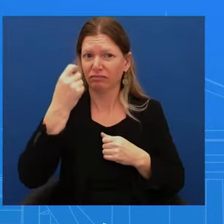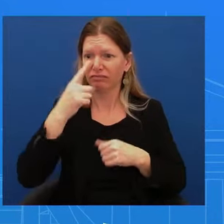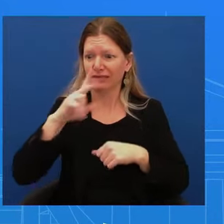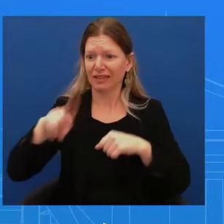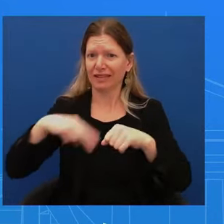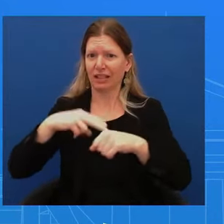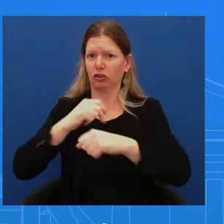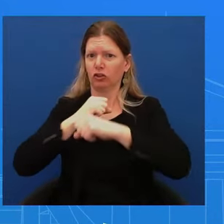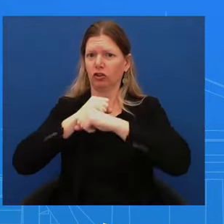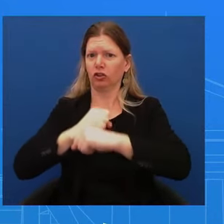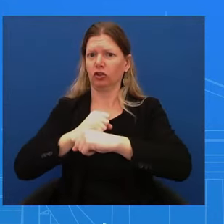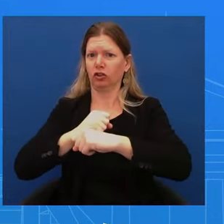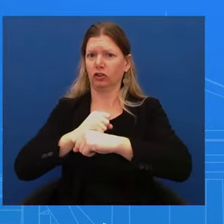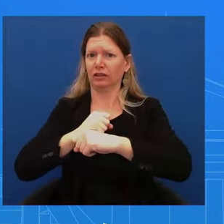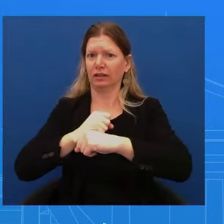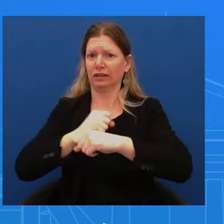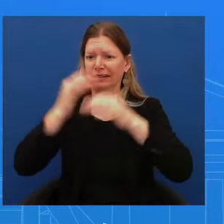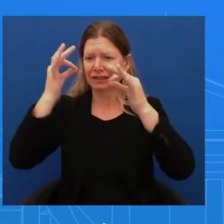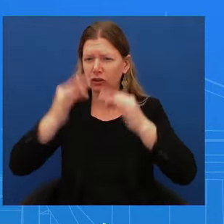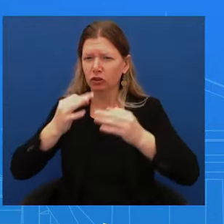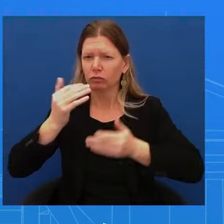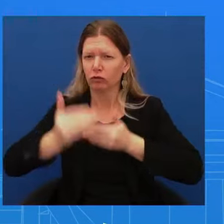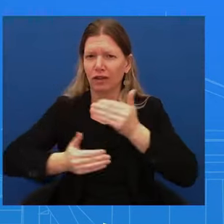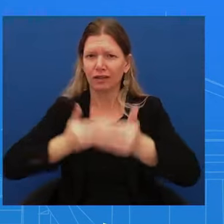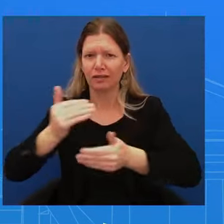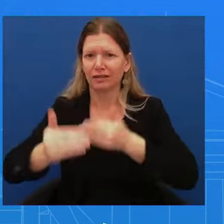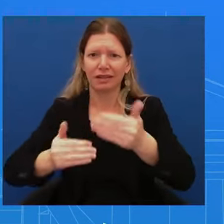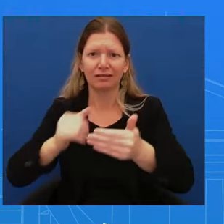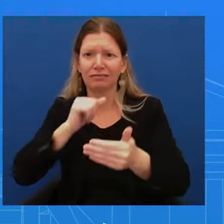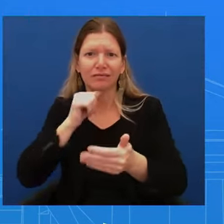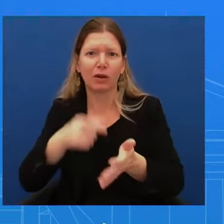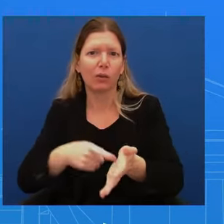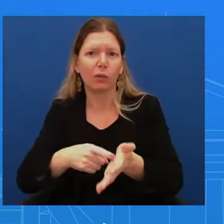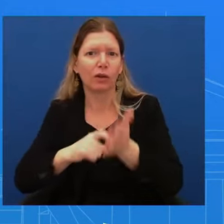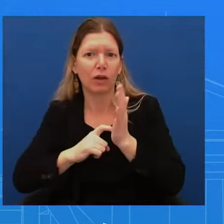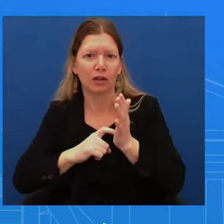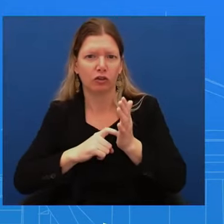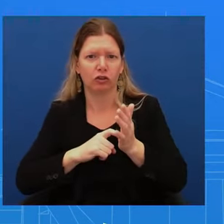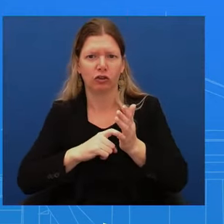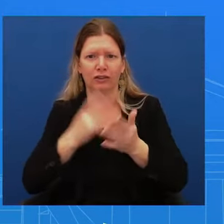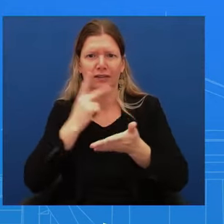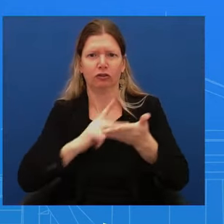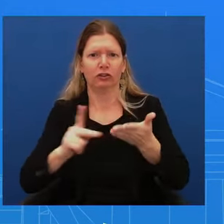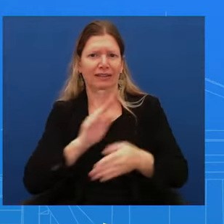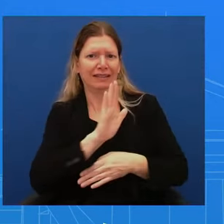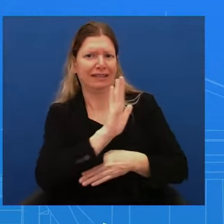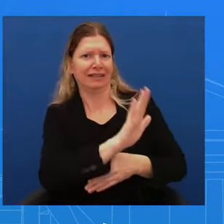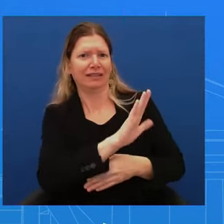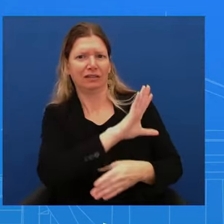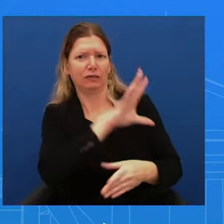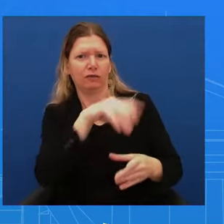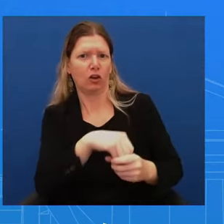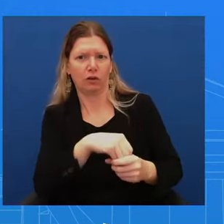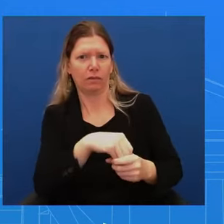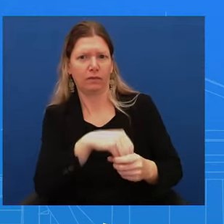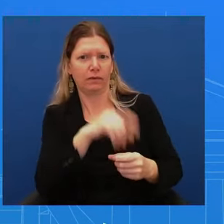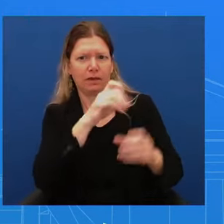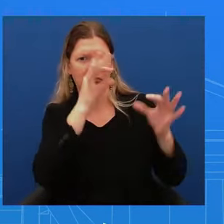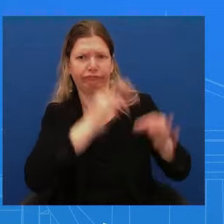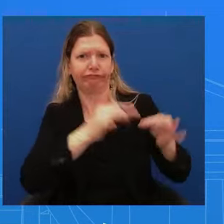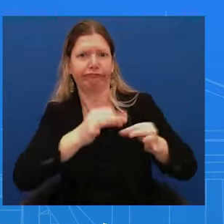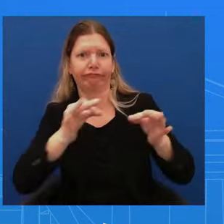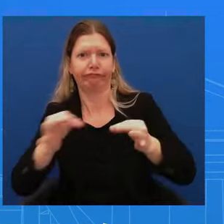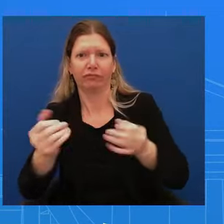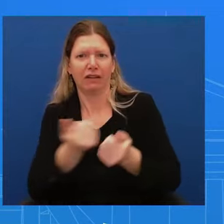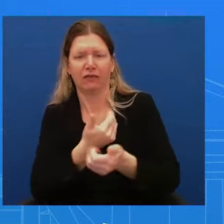cabinet level officials being the sole people in the room making decisions on any given day. You staff these things from the